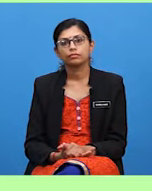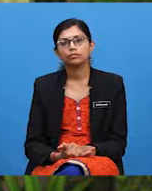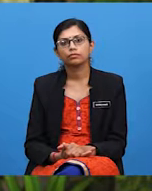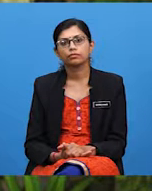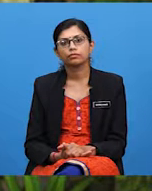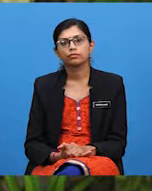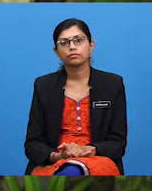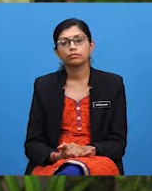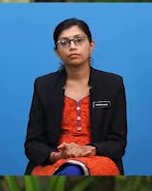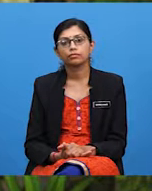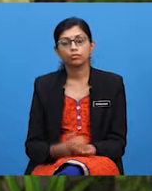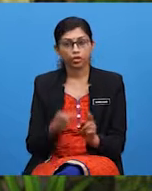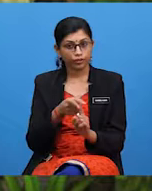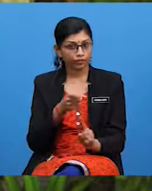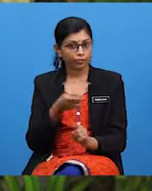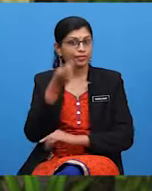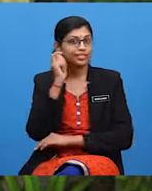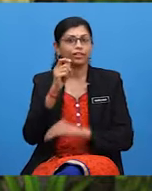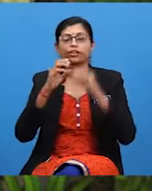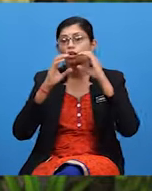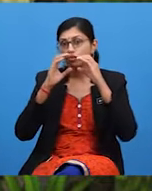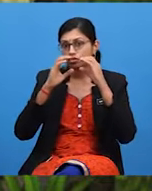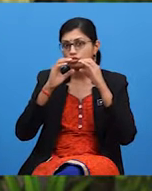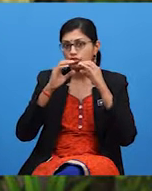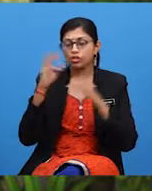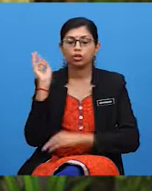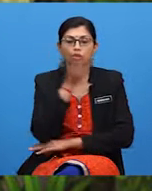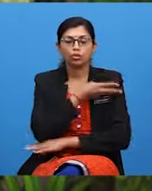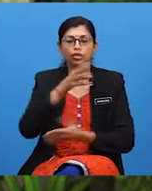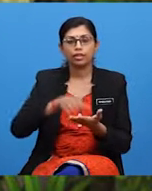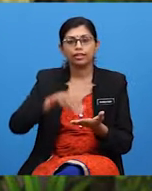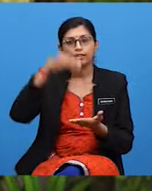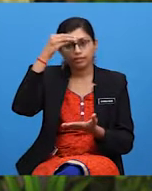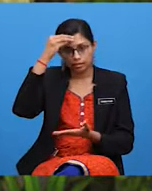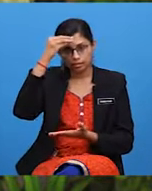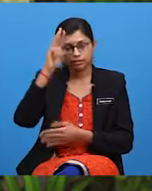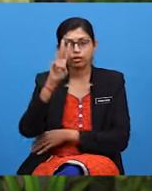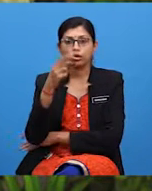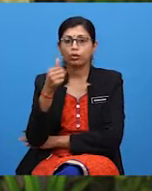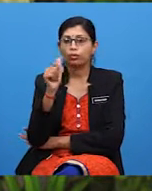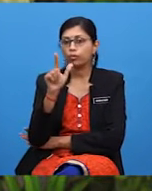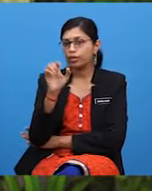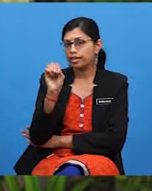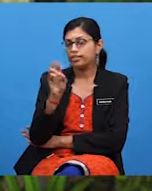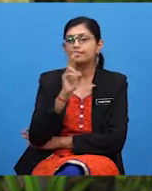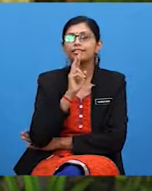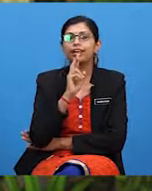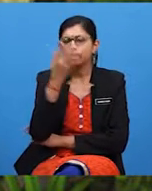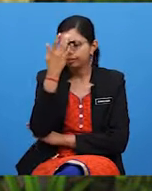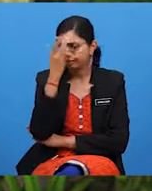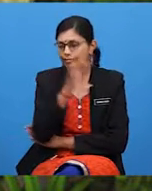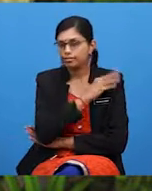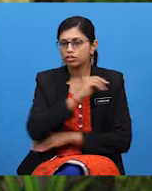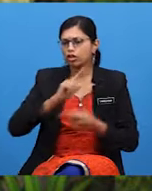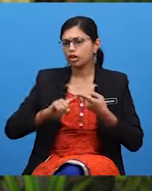From the conversation, we learned that whales is an intelligent and friendly animal.